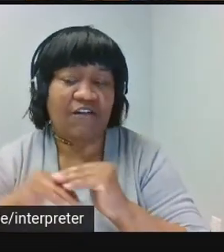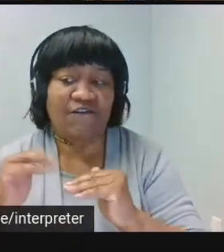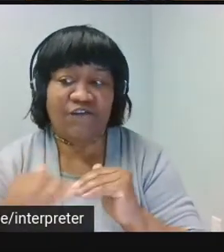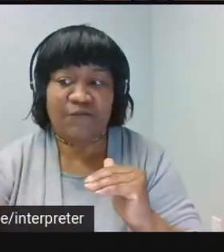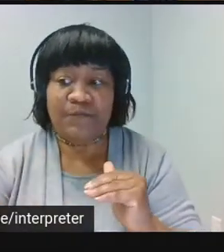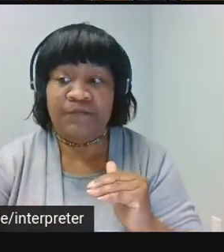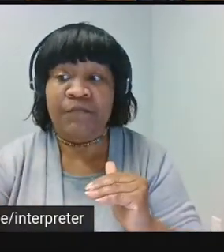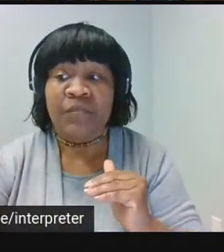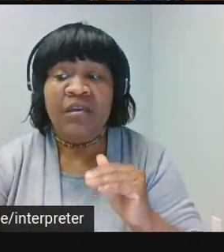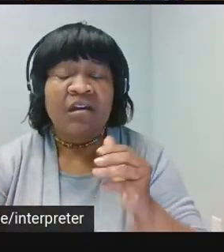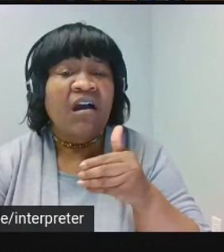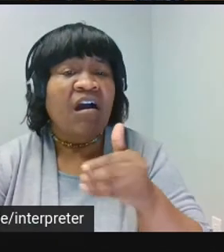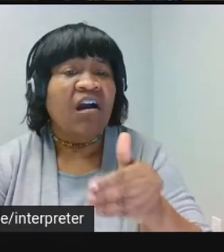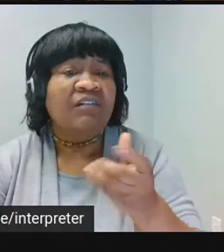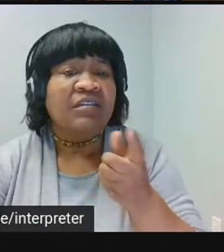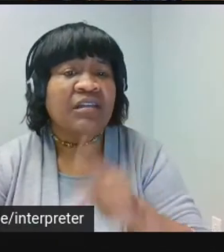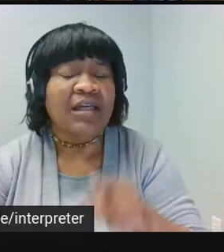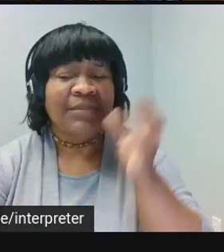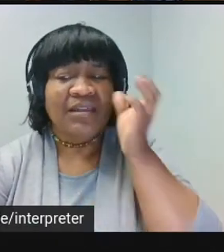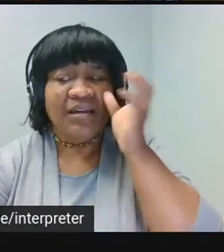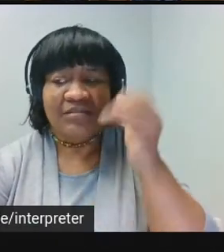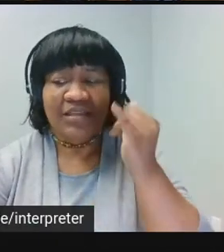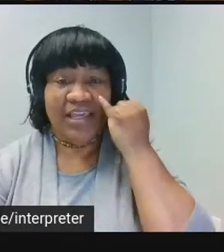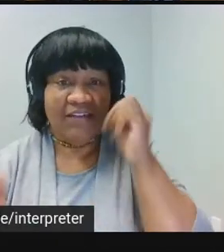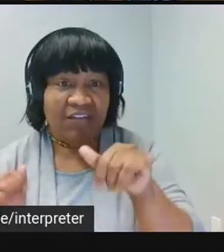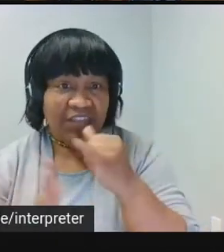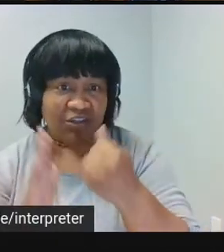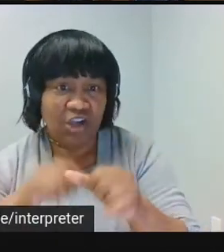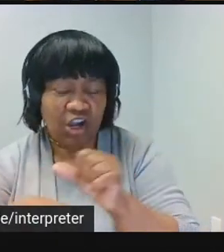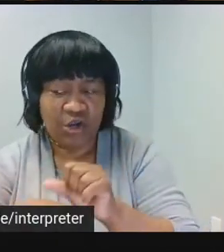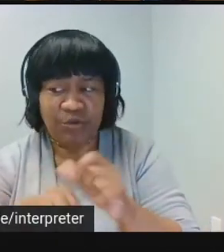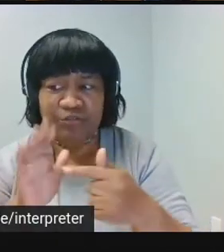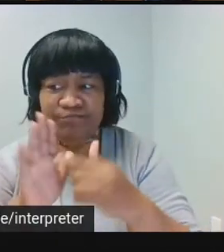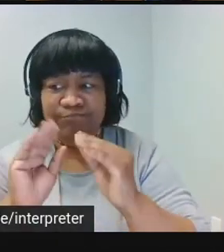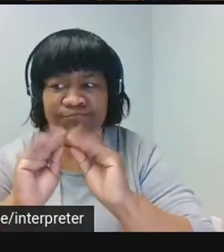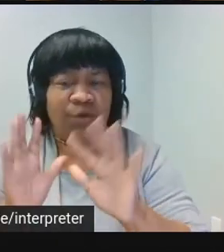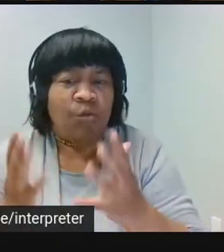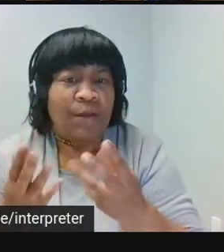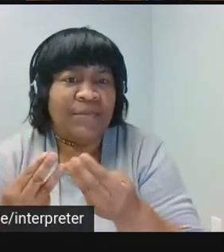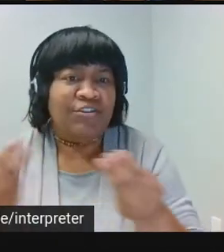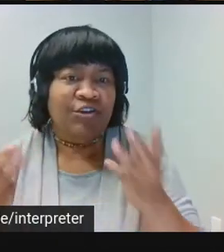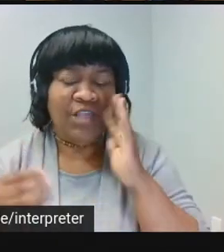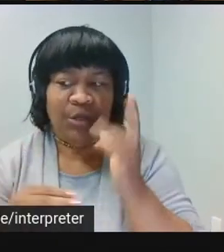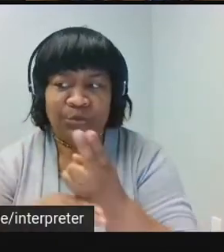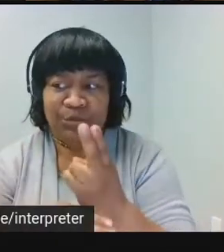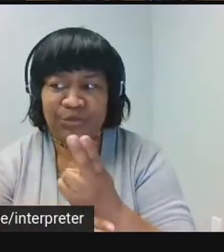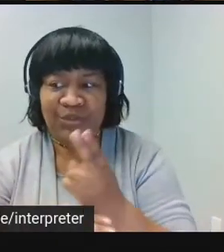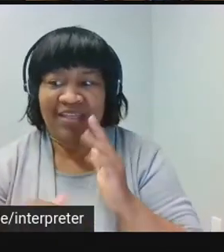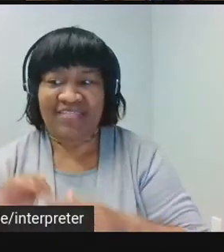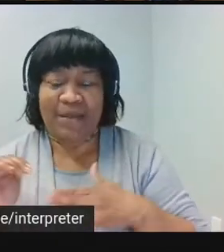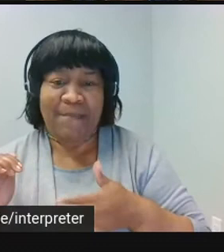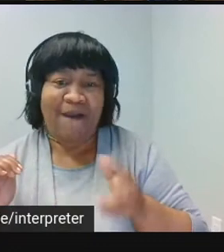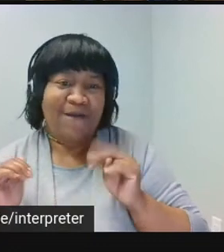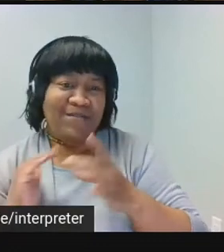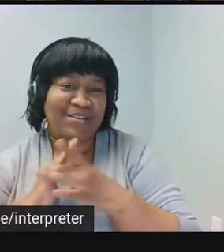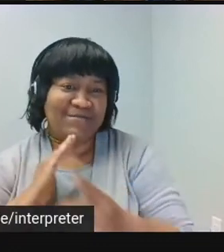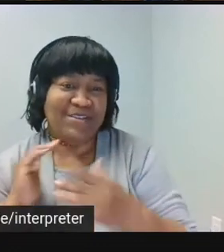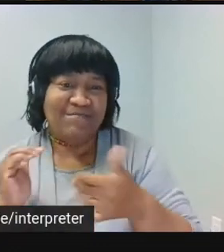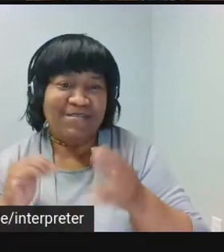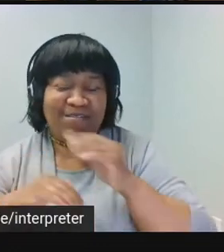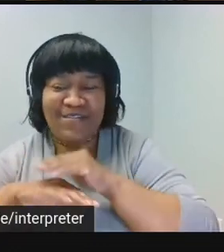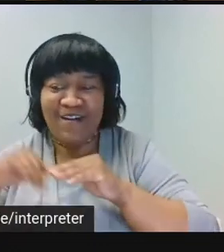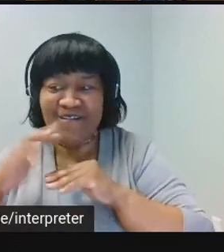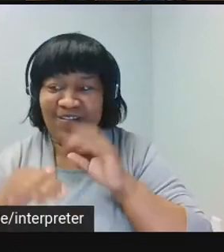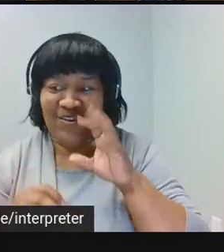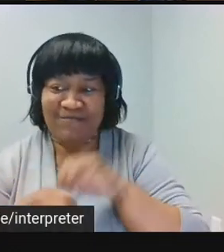Oftentimes, the idea or concept I have for an artwork dictates the materials that I would work with, rather than my expertise or comfort in a